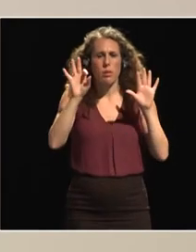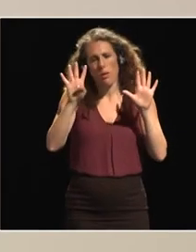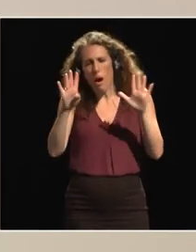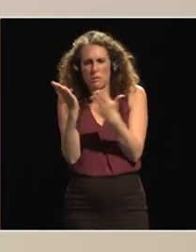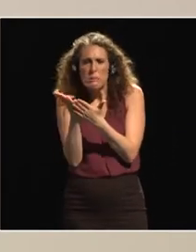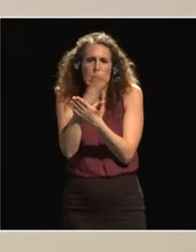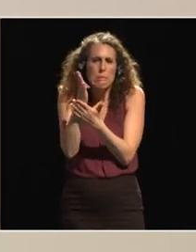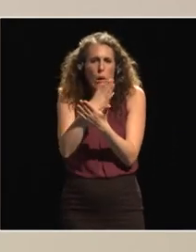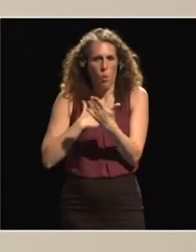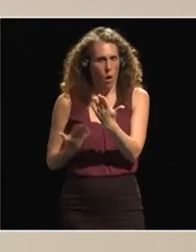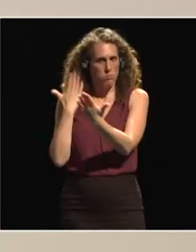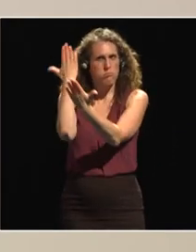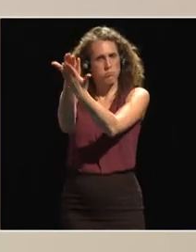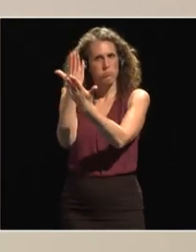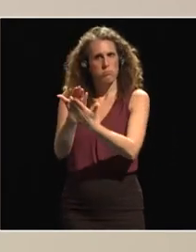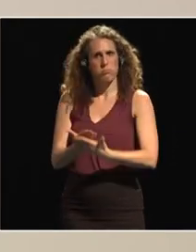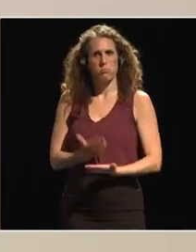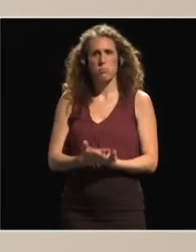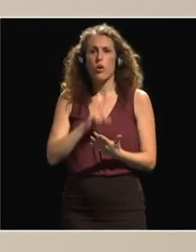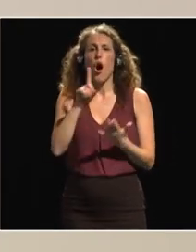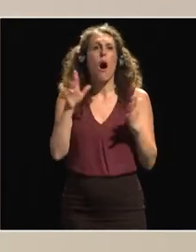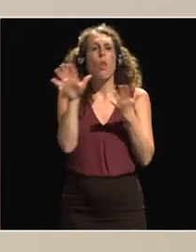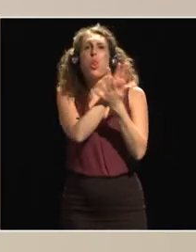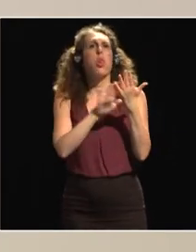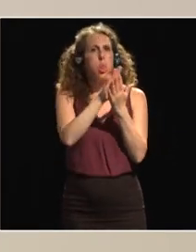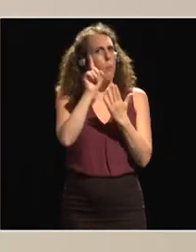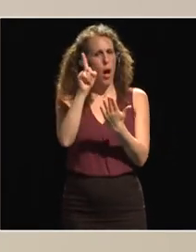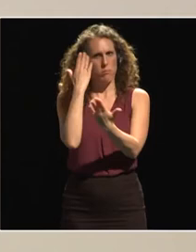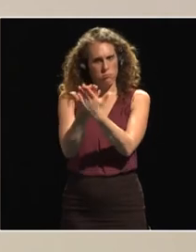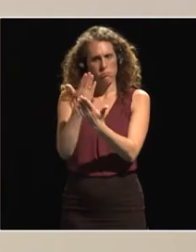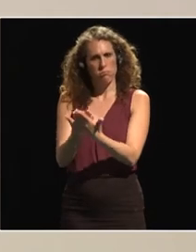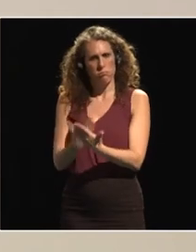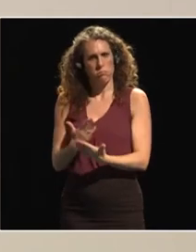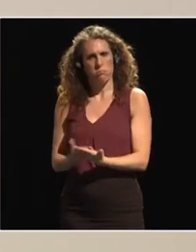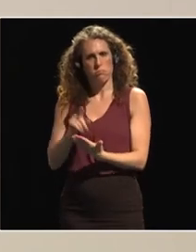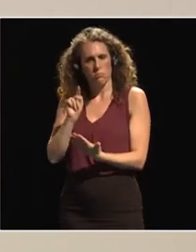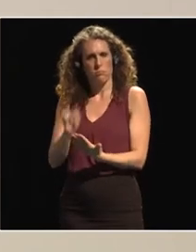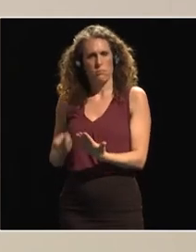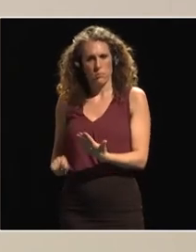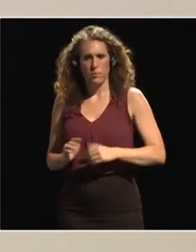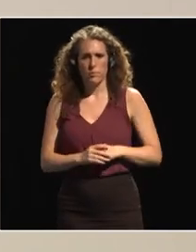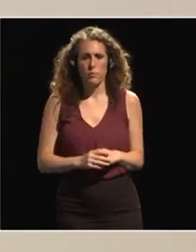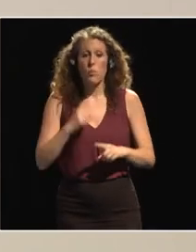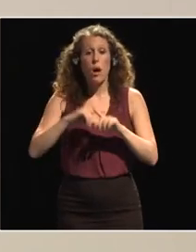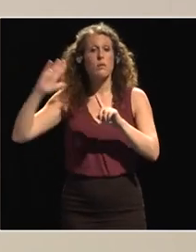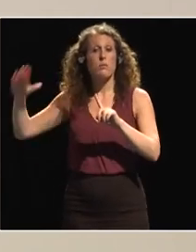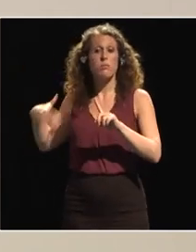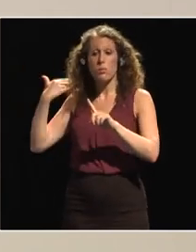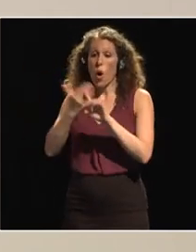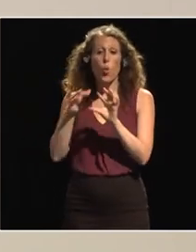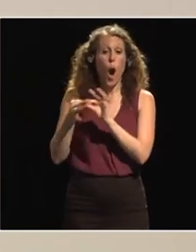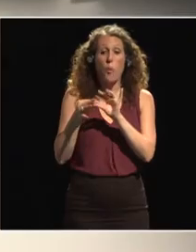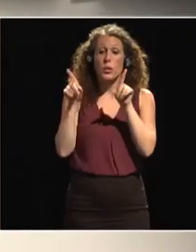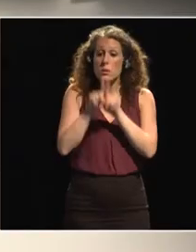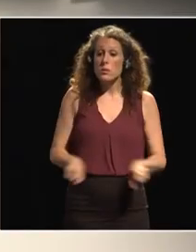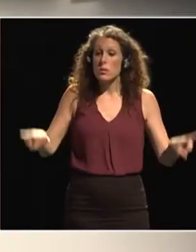practical recommendations that we can have and we have started rethinking our traditional development cooperation models as well